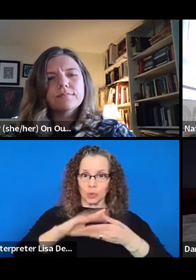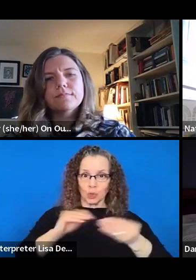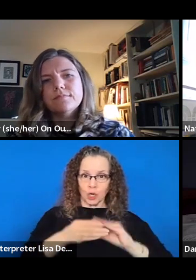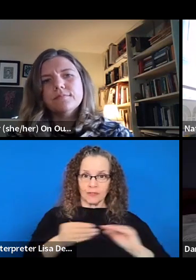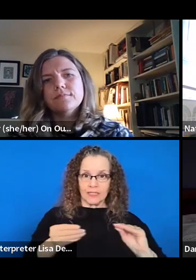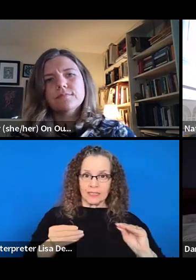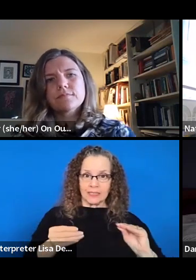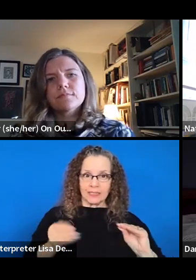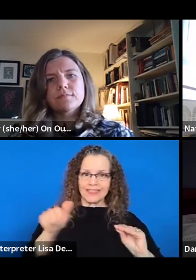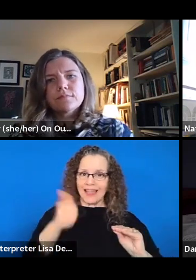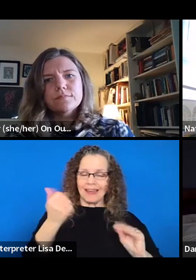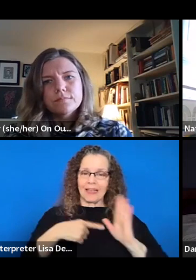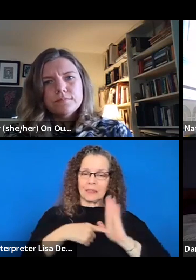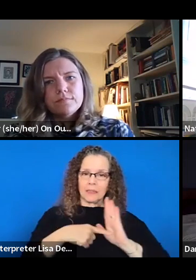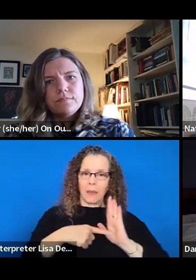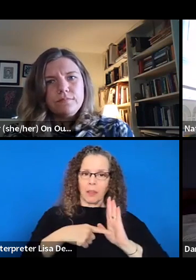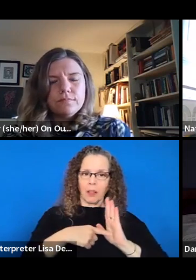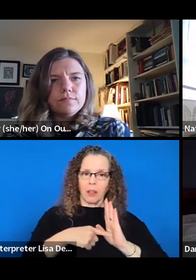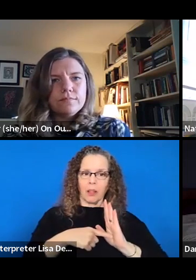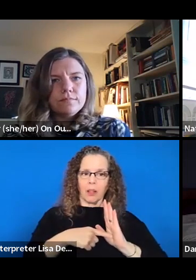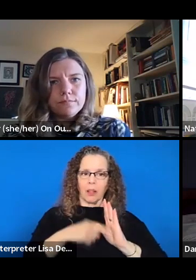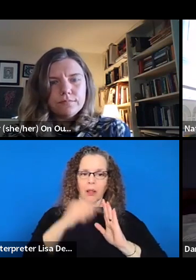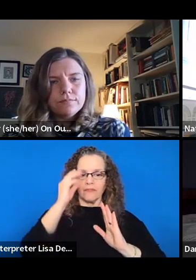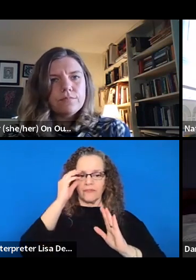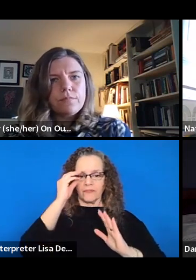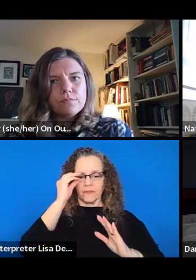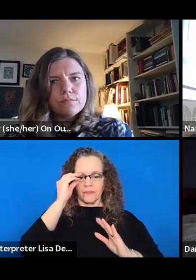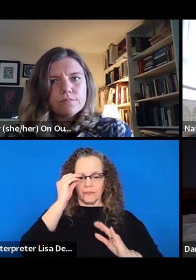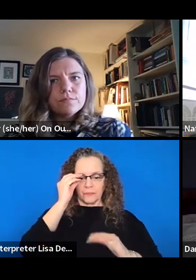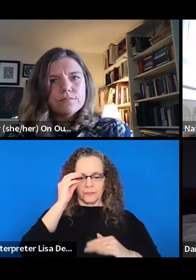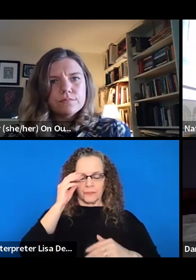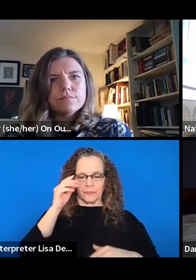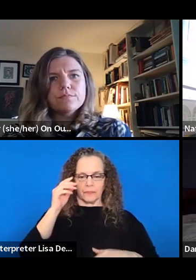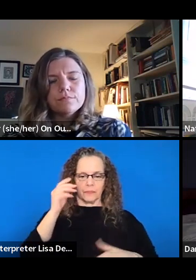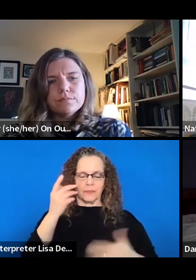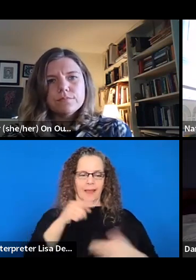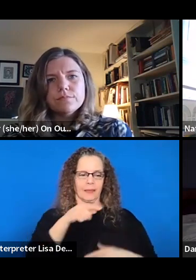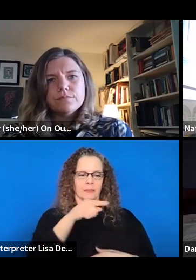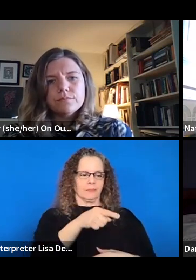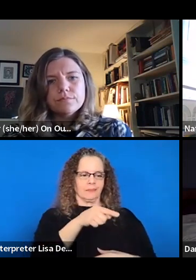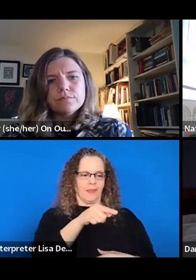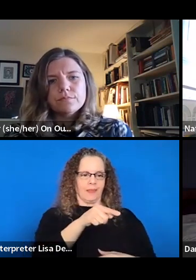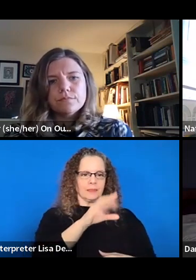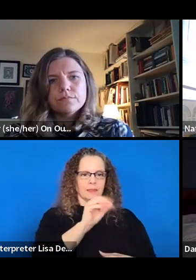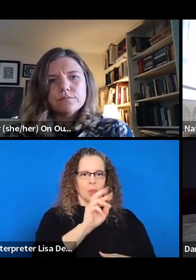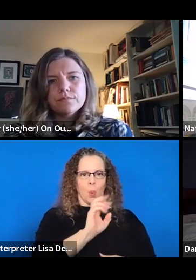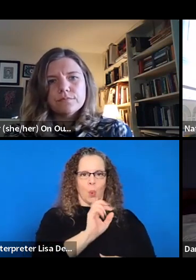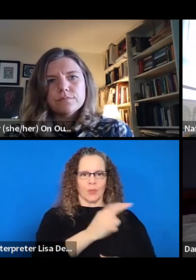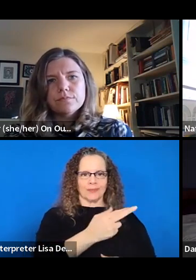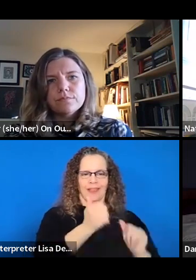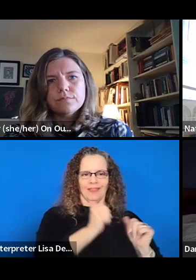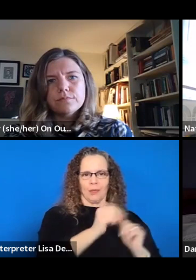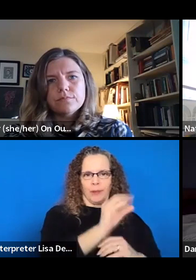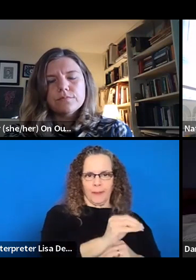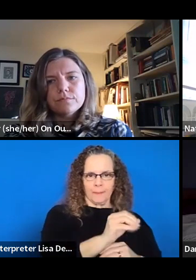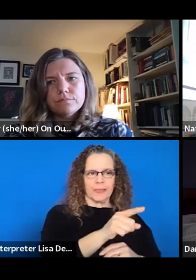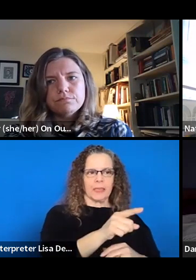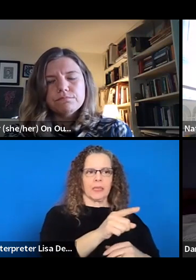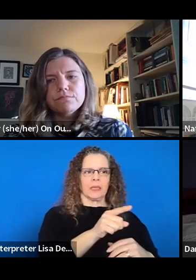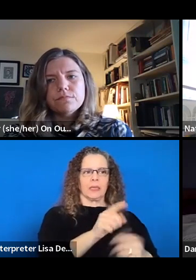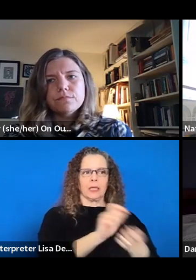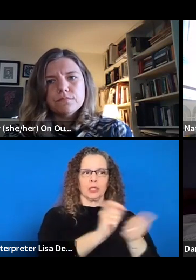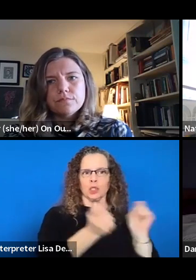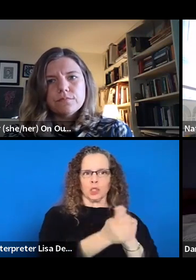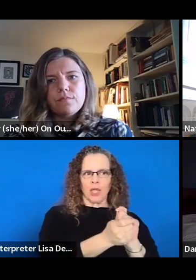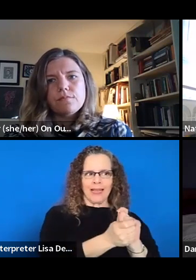of this type of organization made this type of change, and now has a better, more equitable system, or